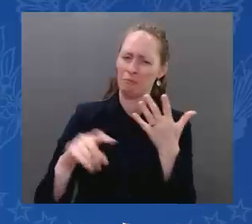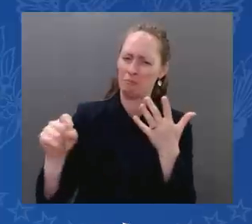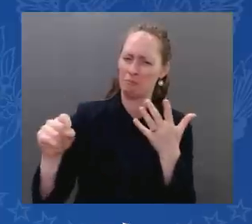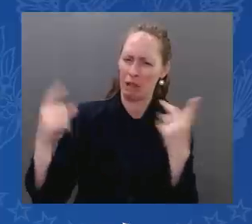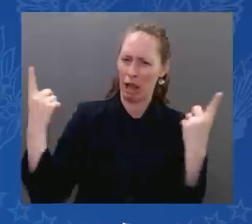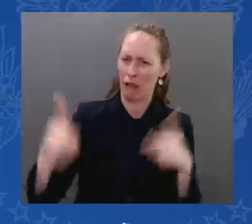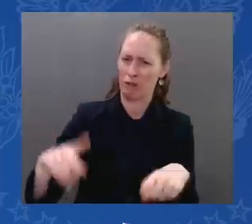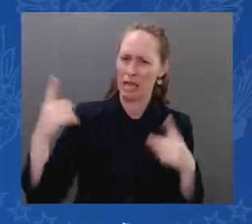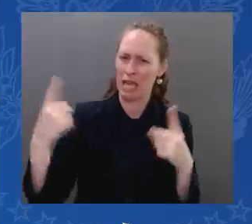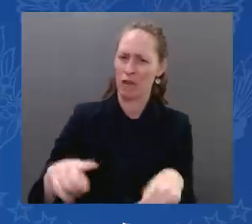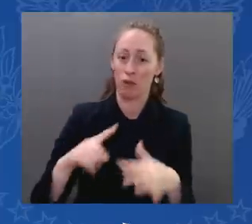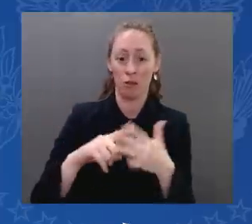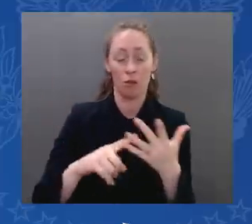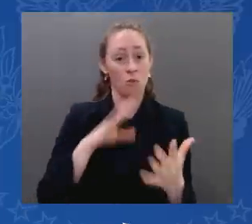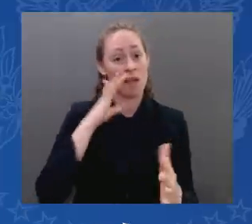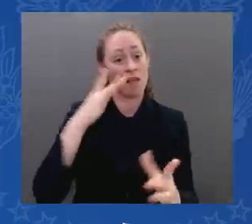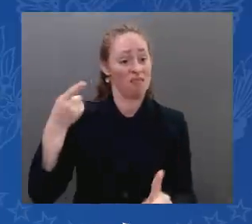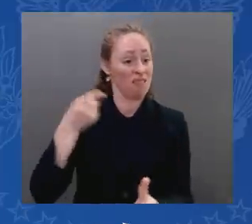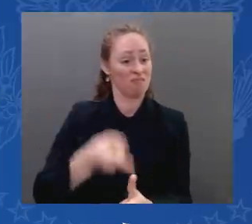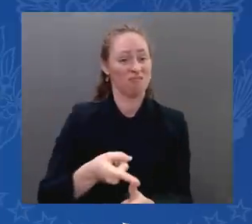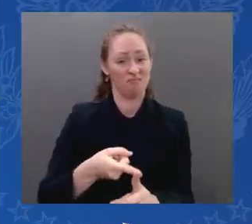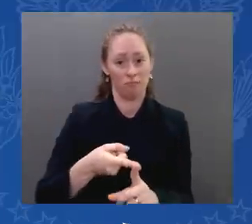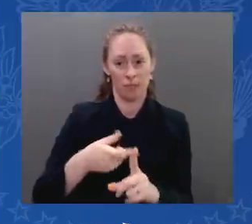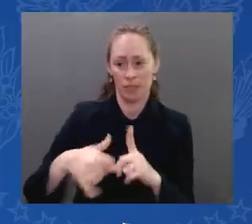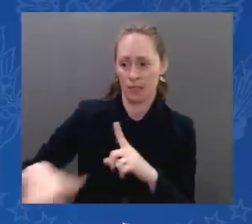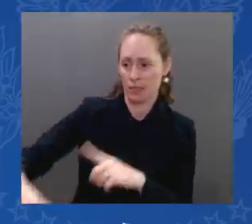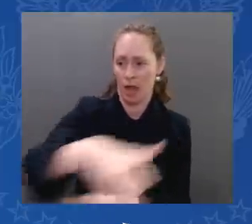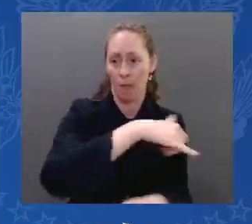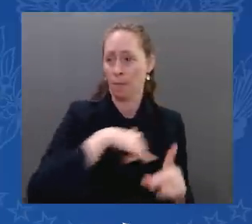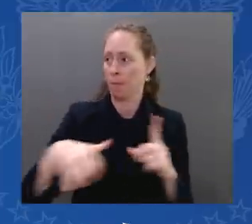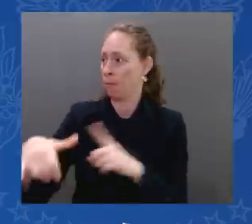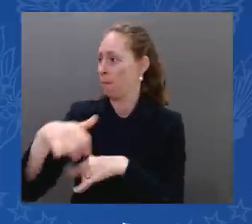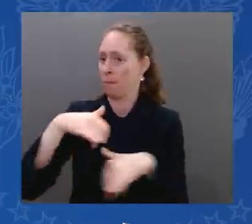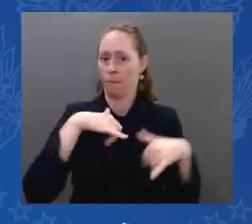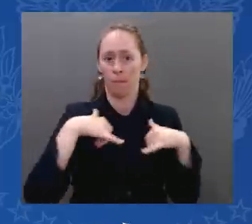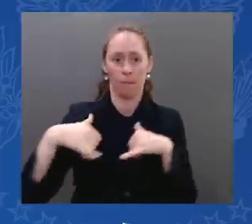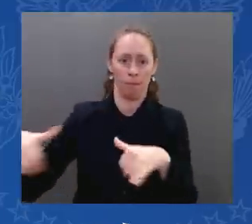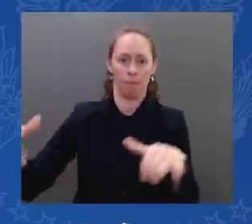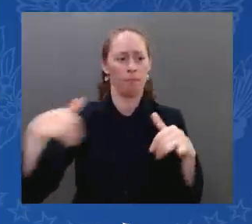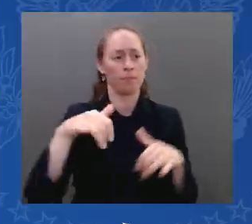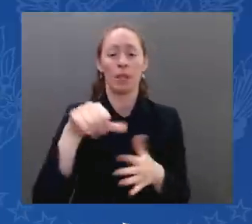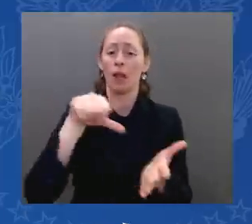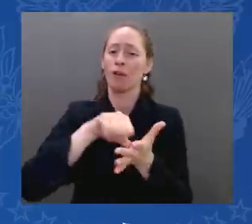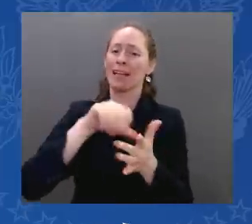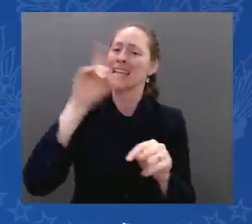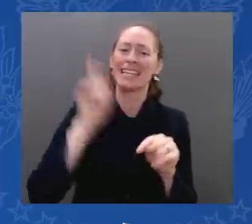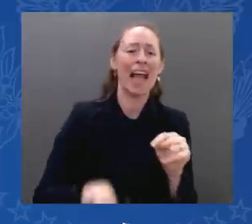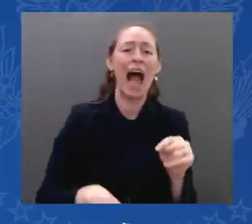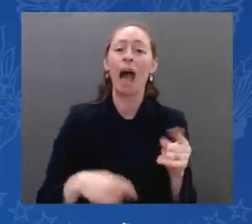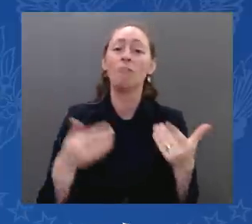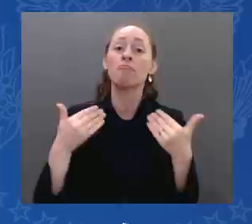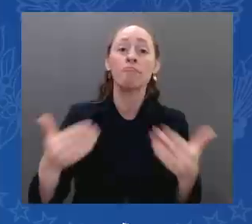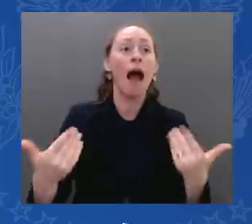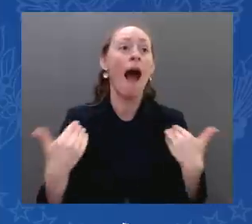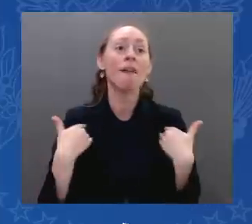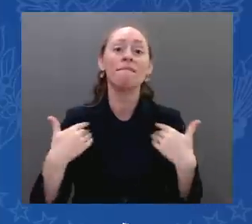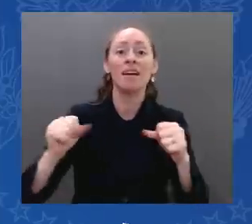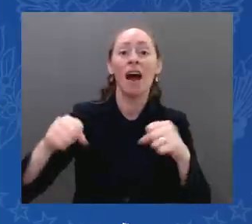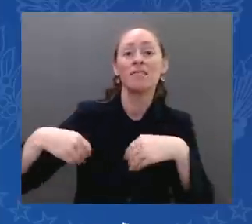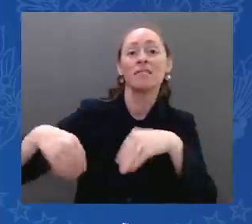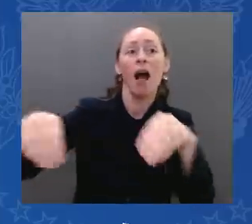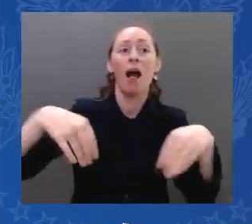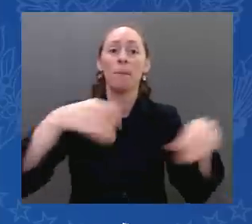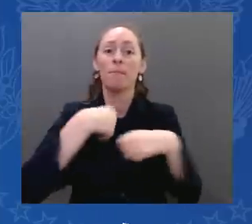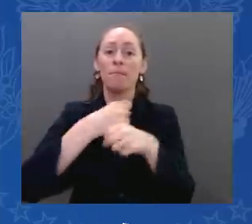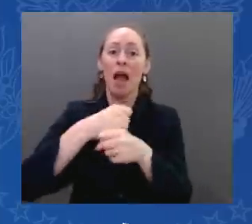to act freely on the subject, but we are, of course, discussing everything with our greatest ally, which